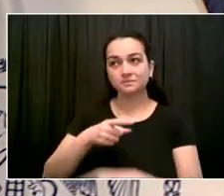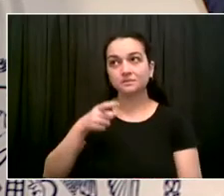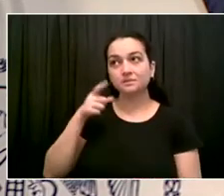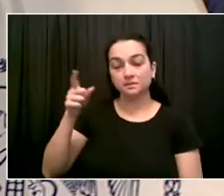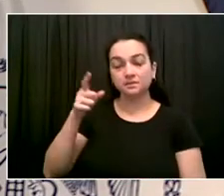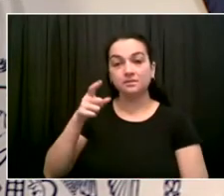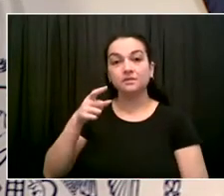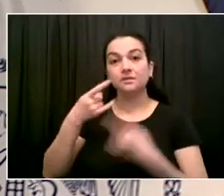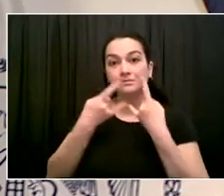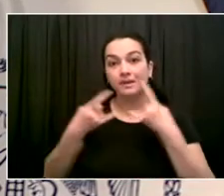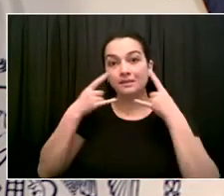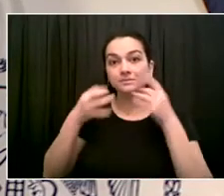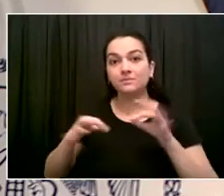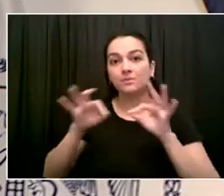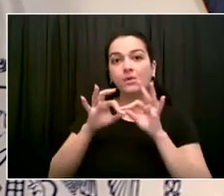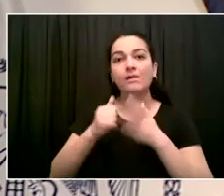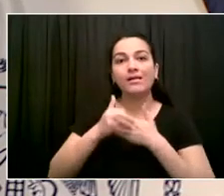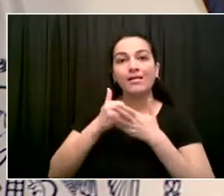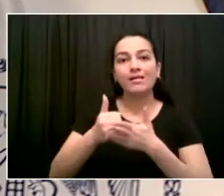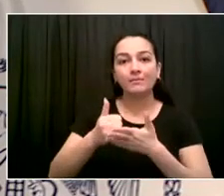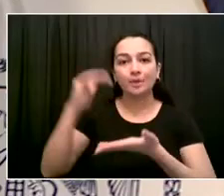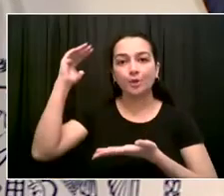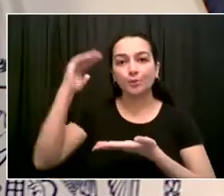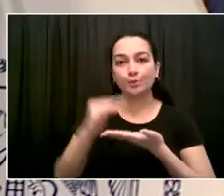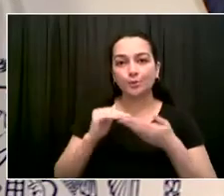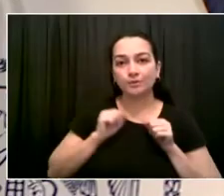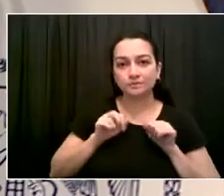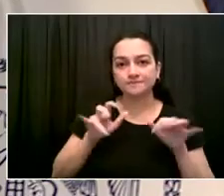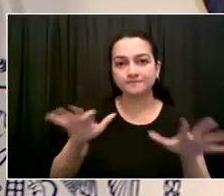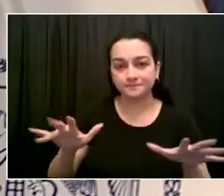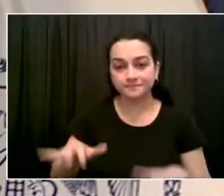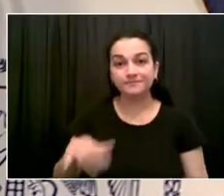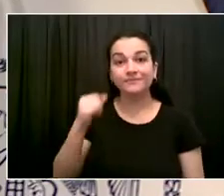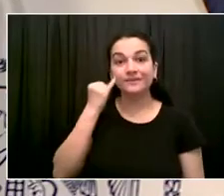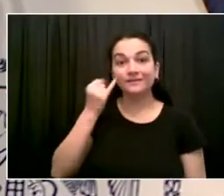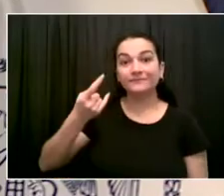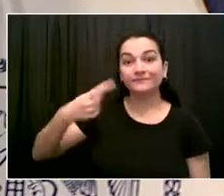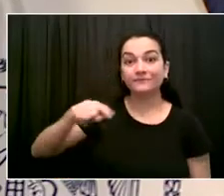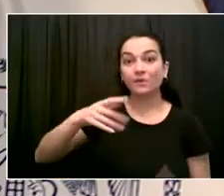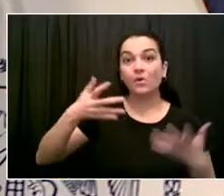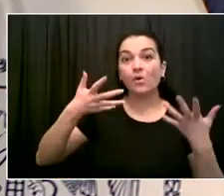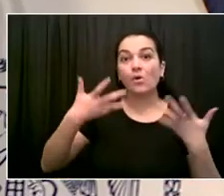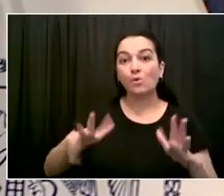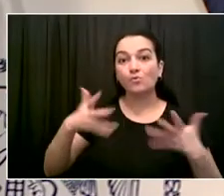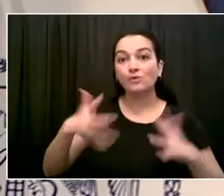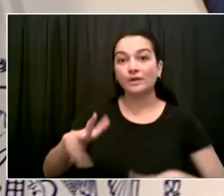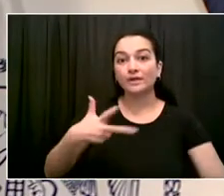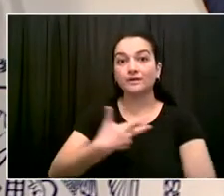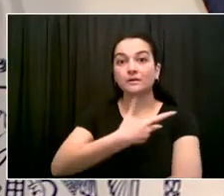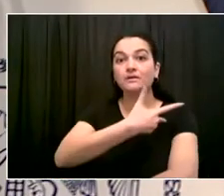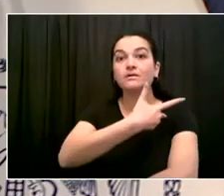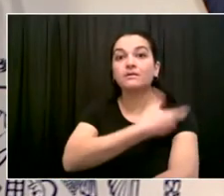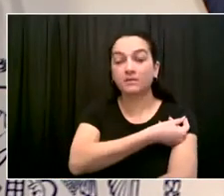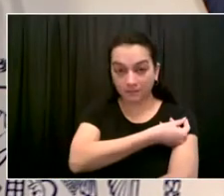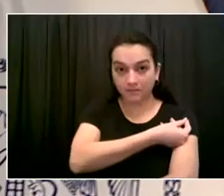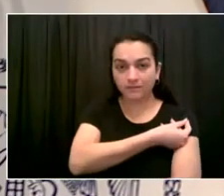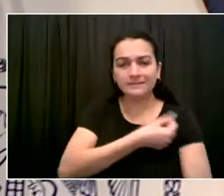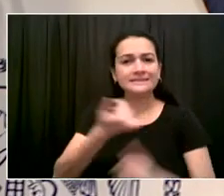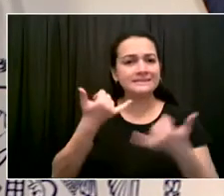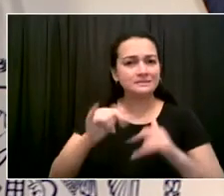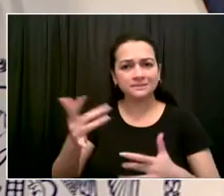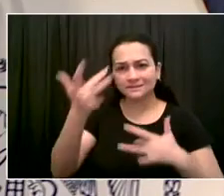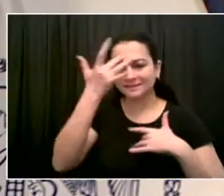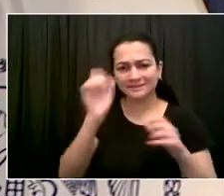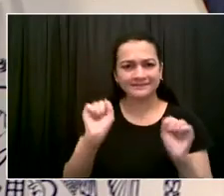of contracting disease are much less and obviously tremendously better outcomes if, God forbid, you did contract